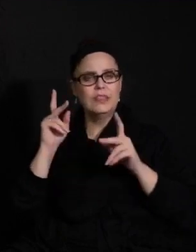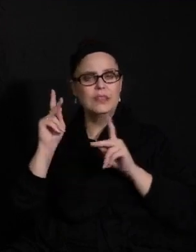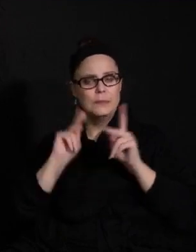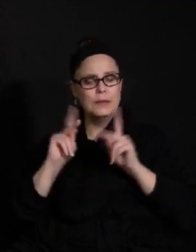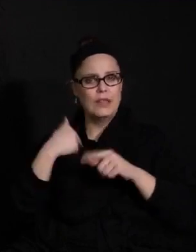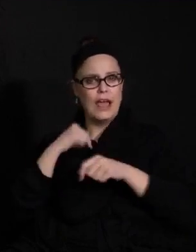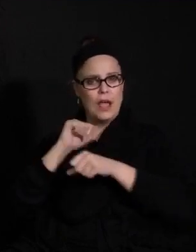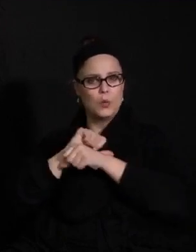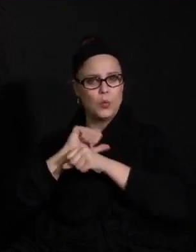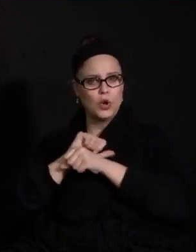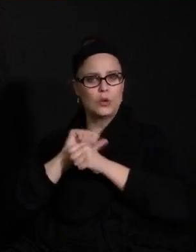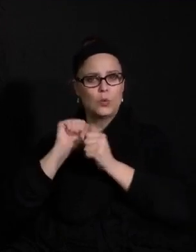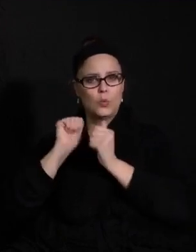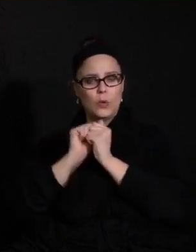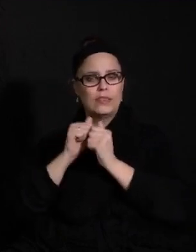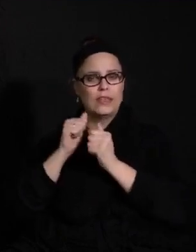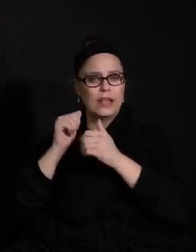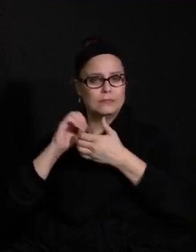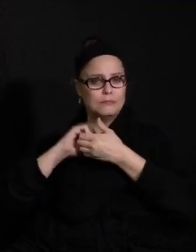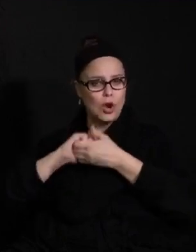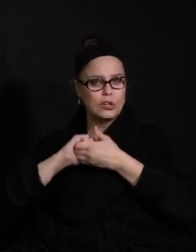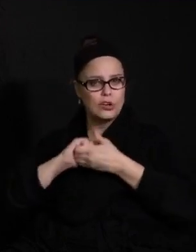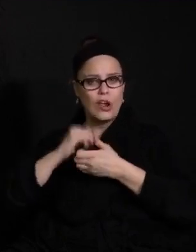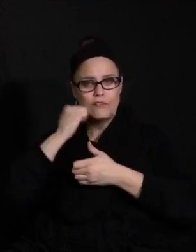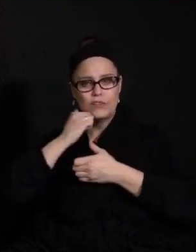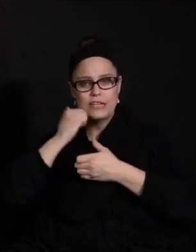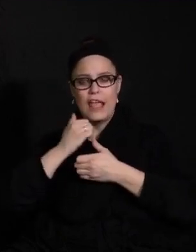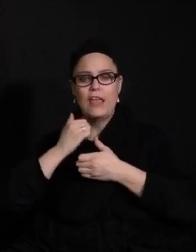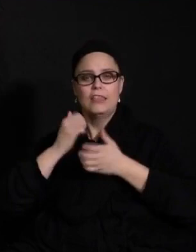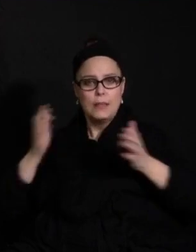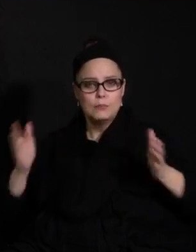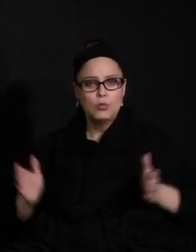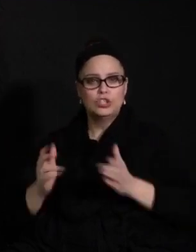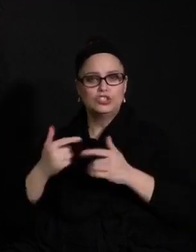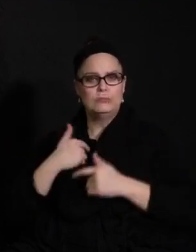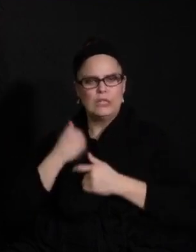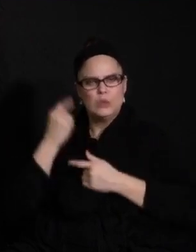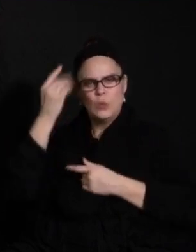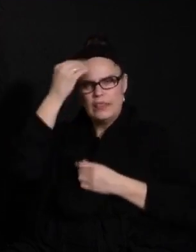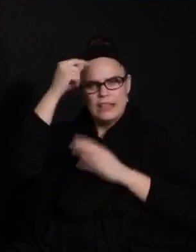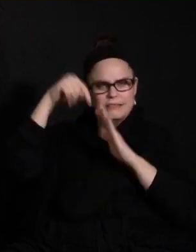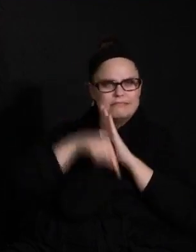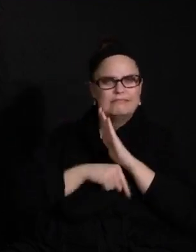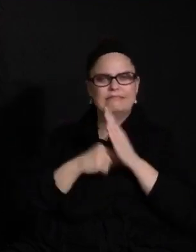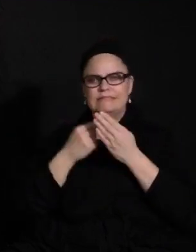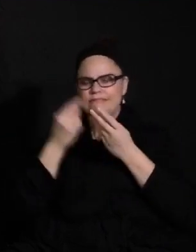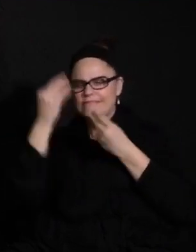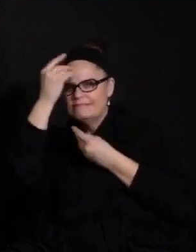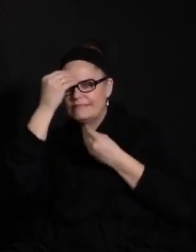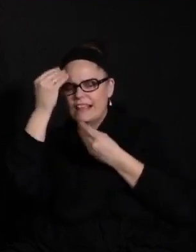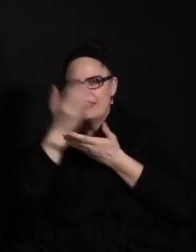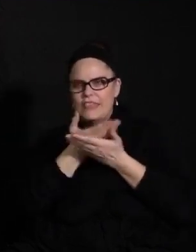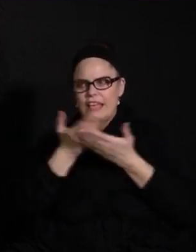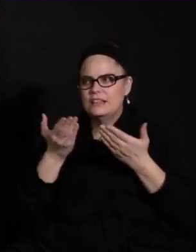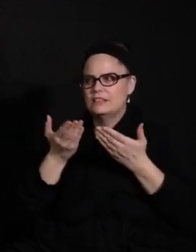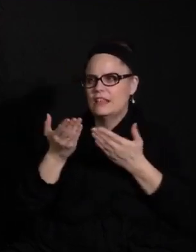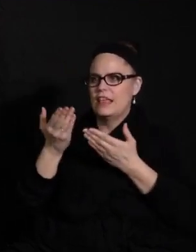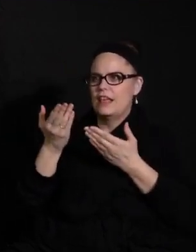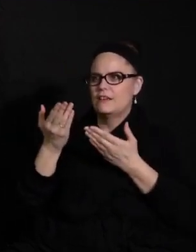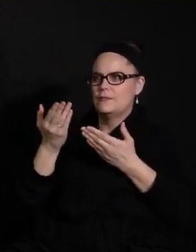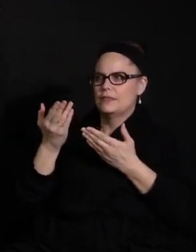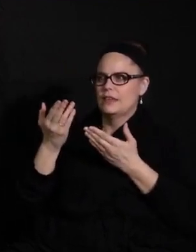day and partner with. And they push me. They push me to think through things. They question